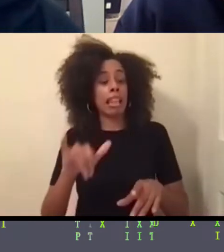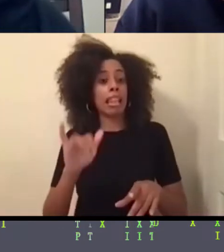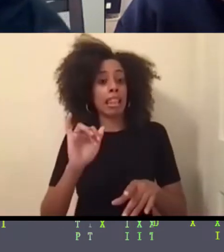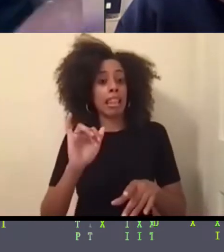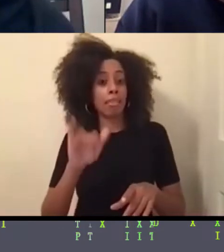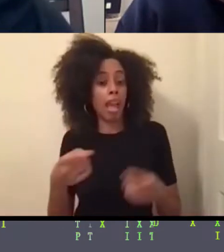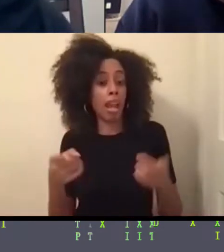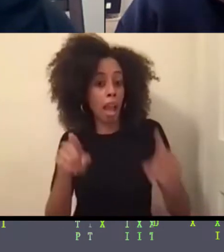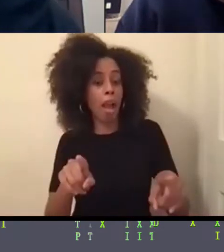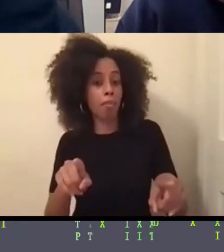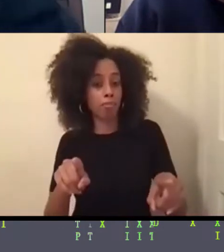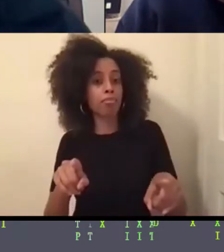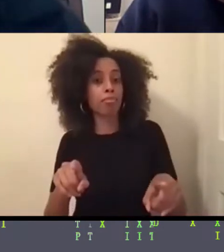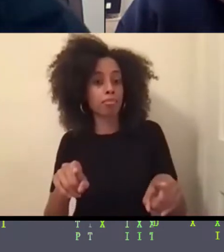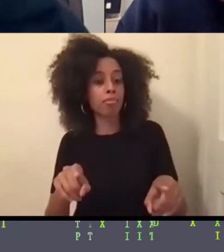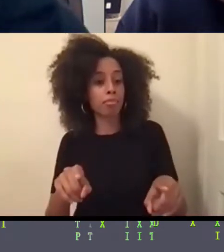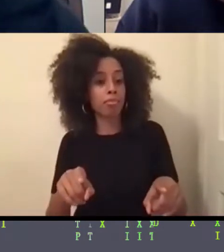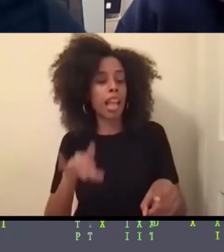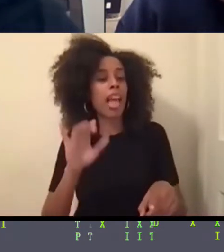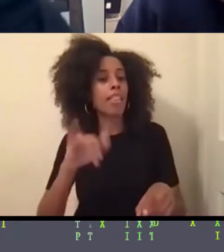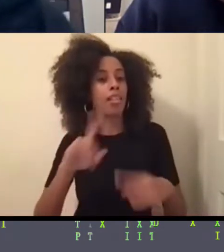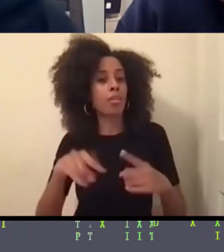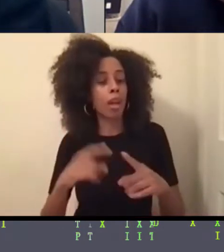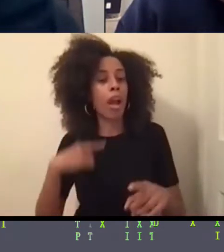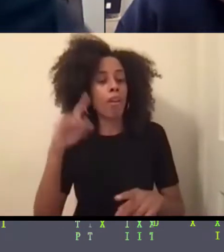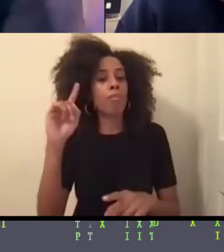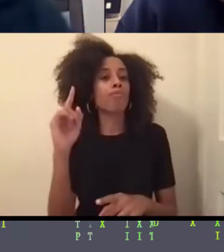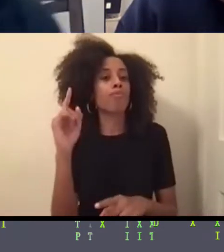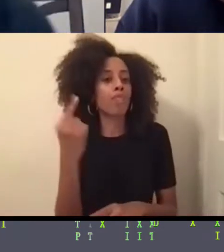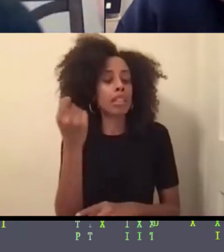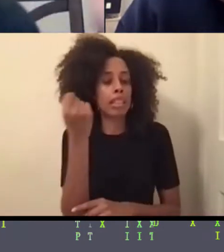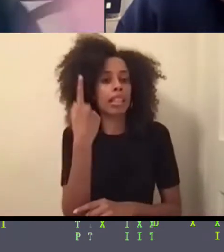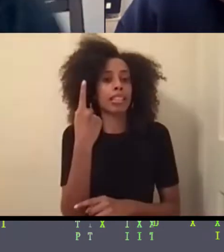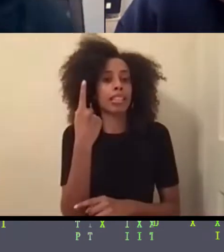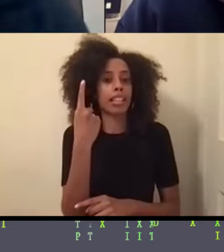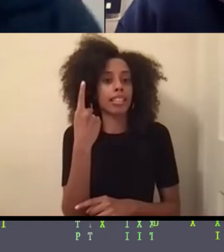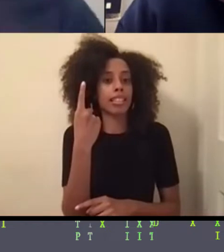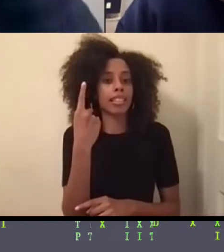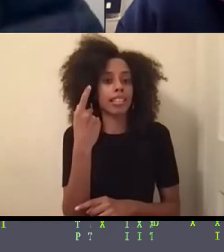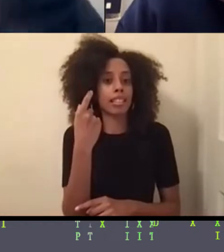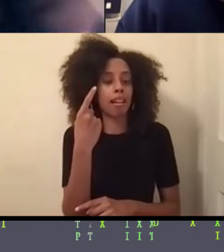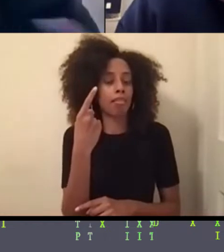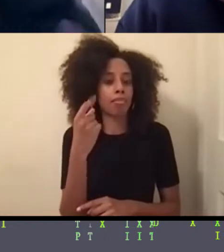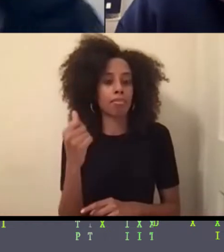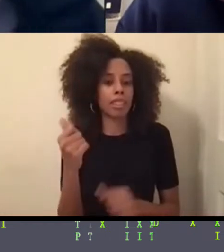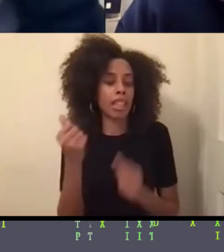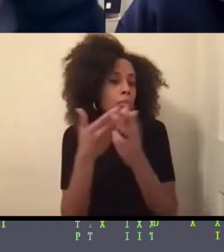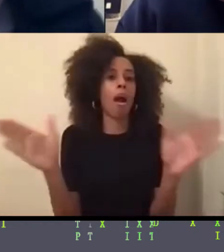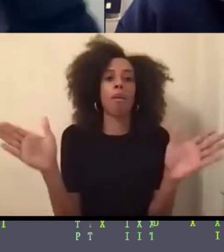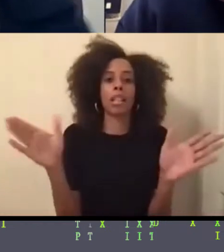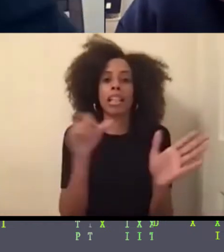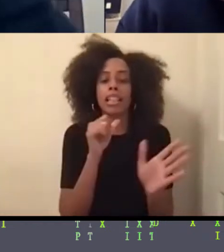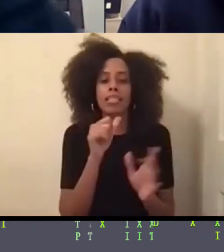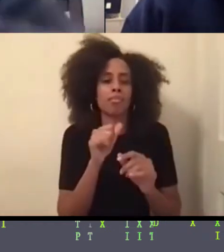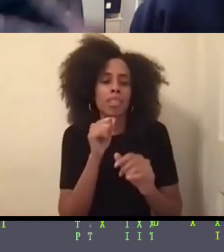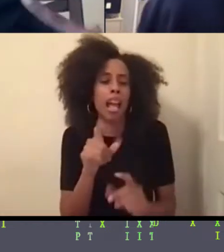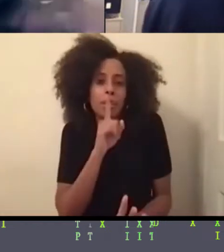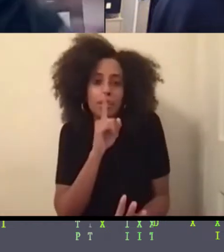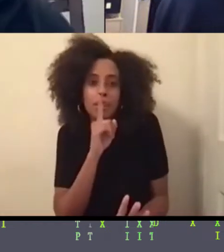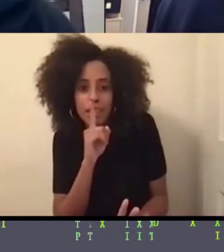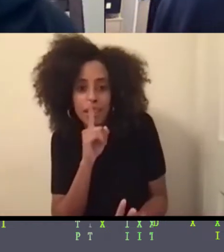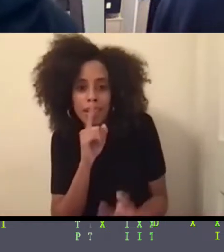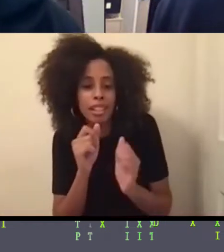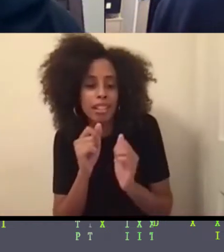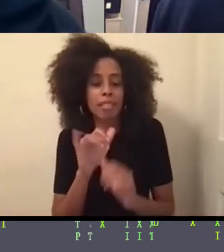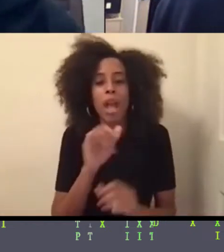so with this unfortunate event, which is actually public, so it's not like it's a hush-hush secret like the FBI or anything like that, right? So